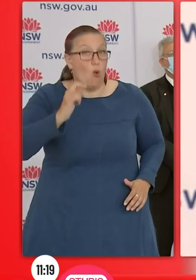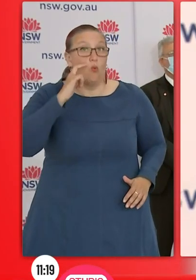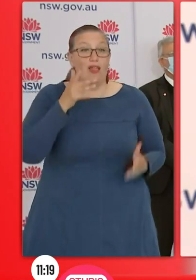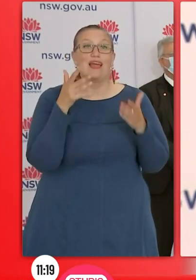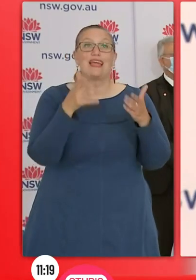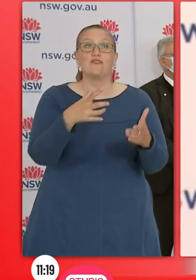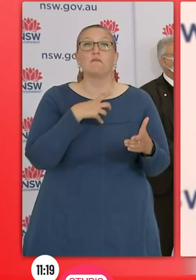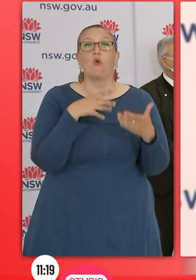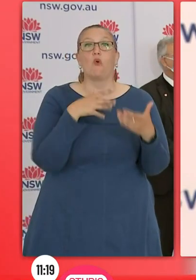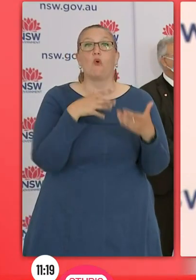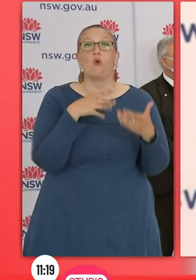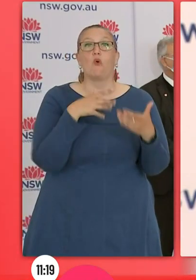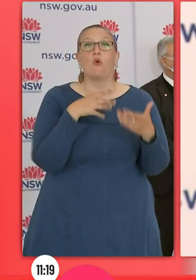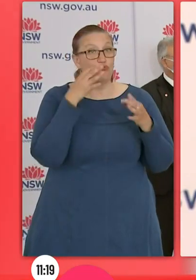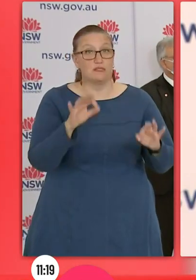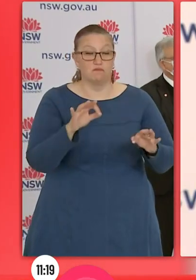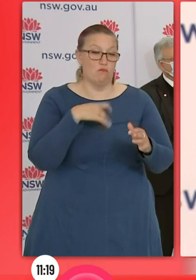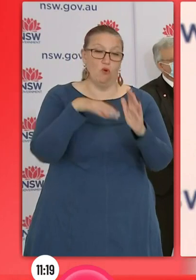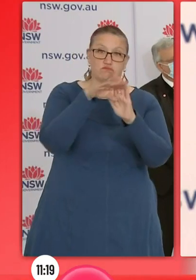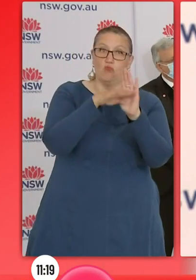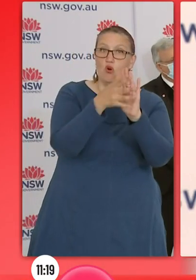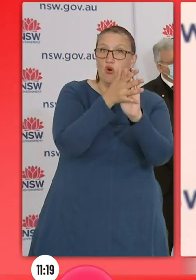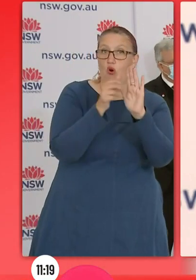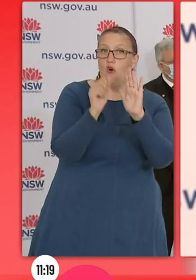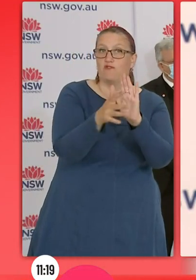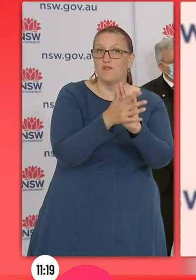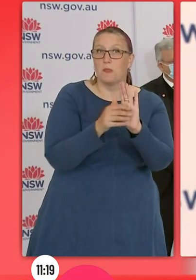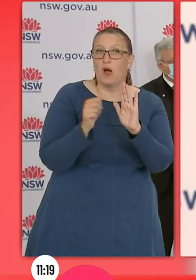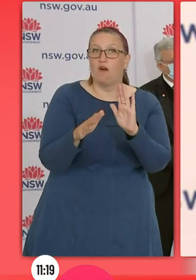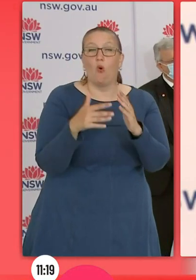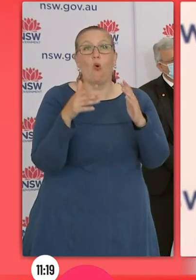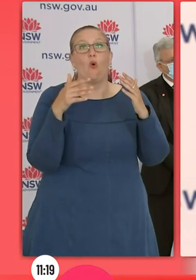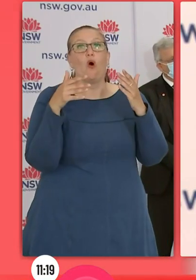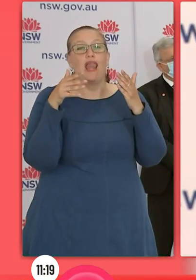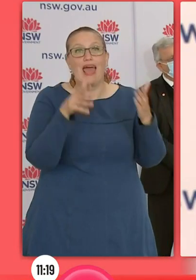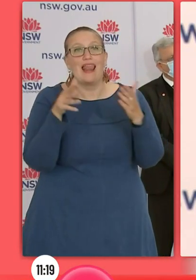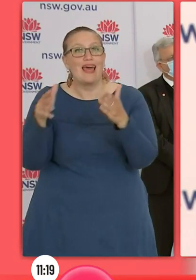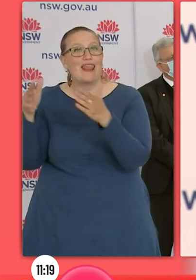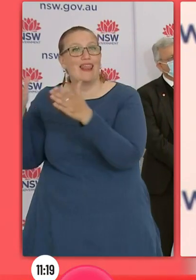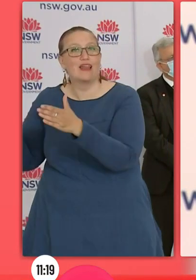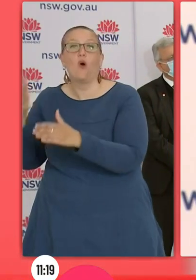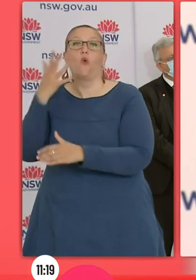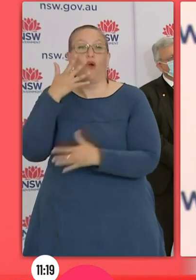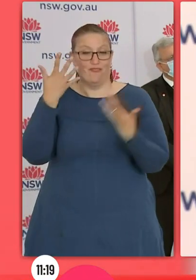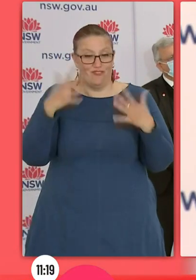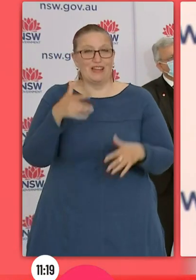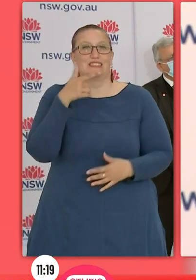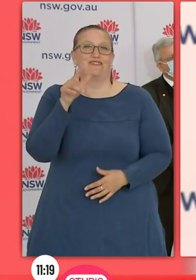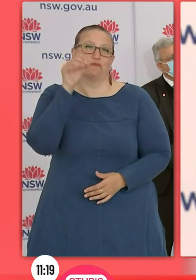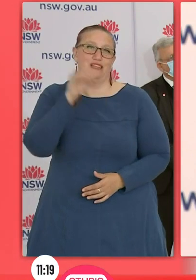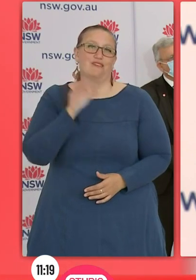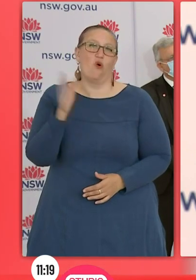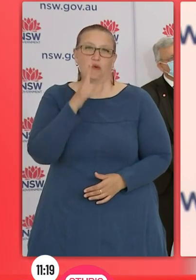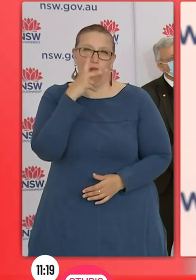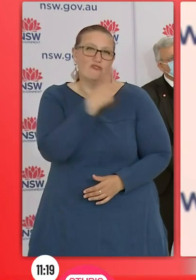more freedom than what you do now. So long as you're vaccinated fully, and so long as 70% of our residents are vaccinated and